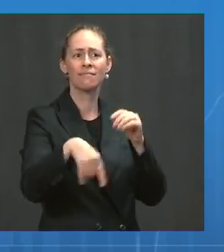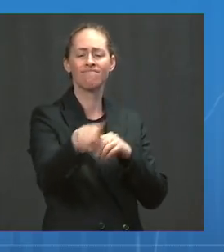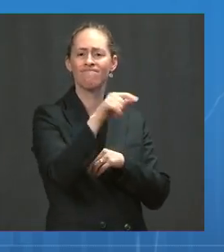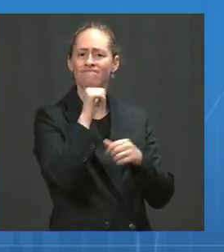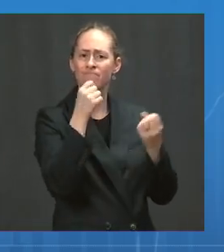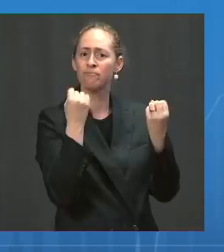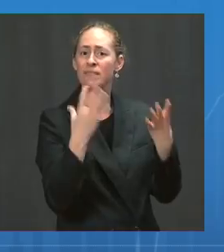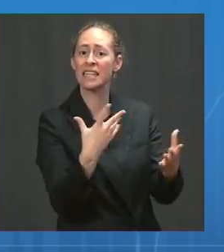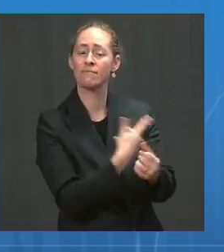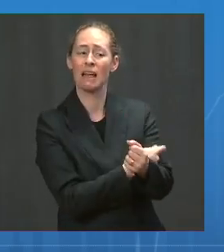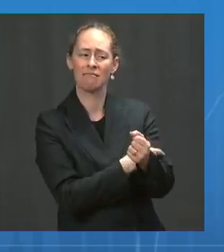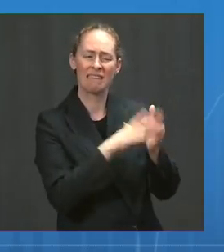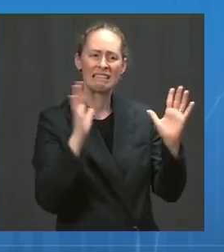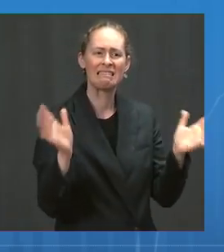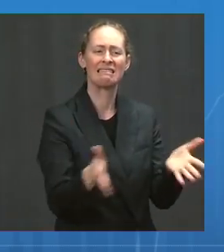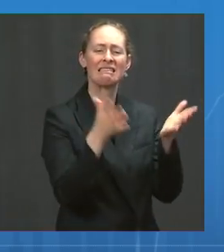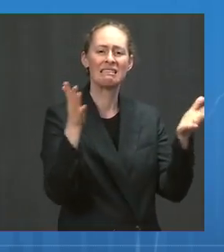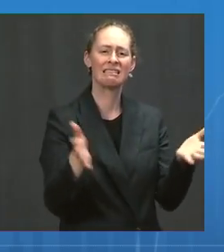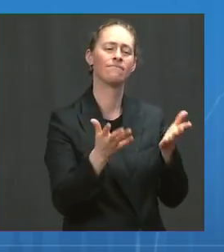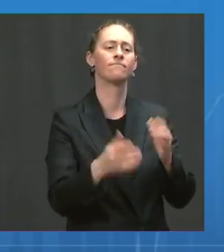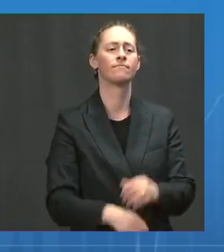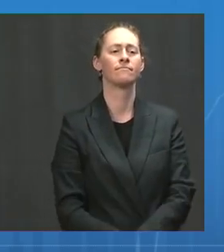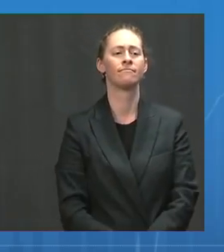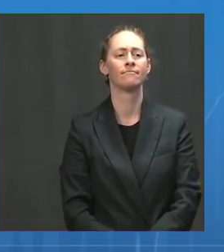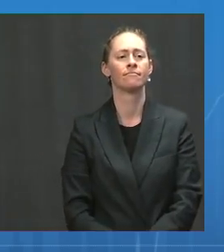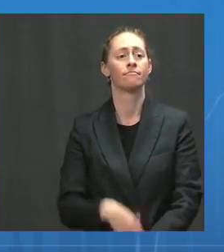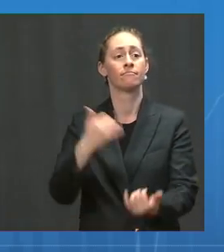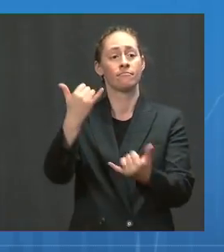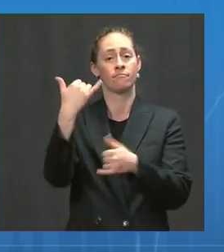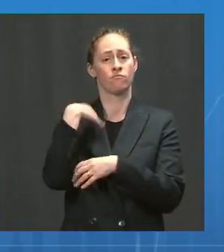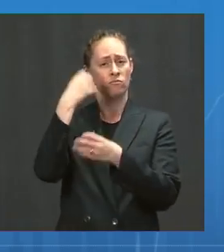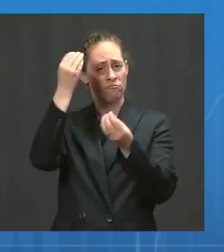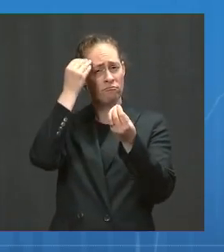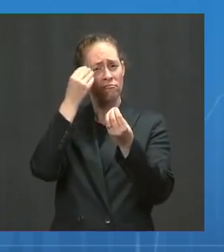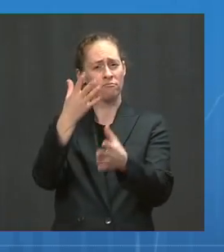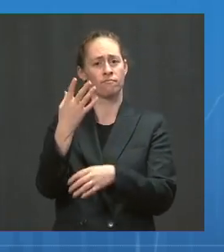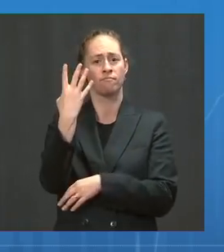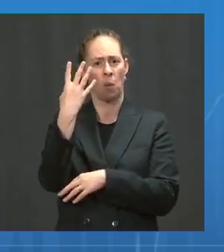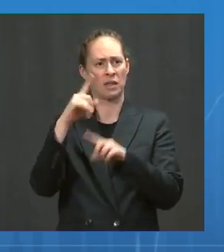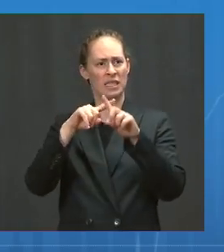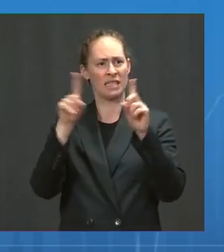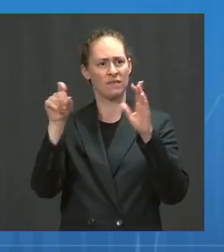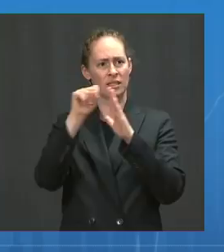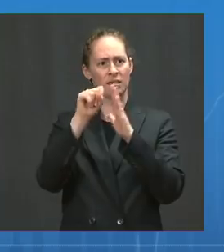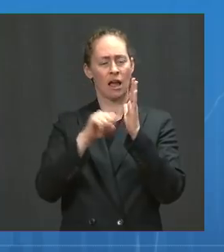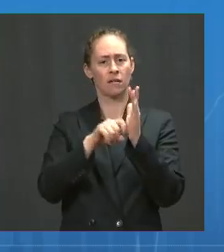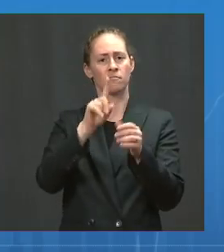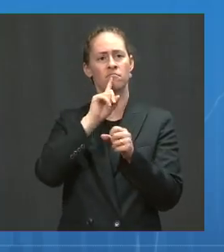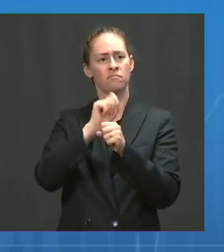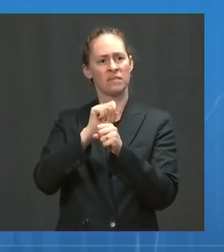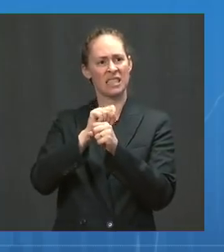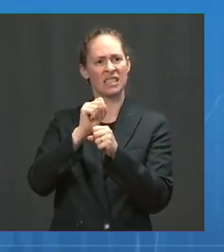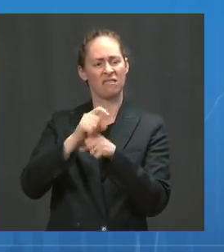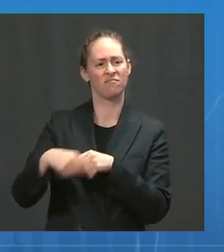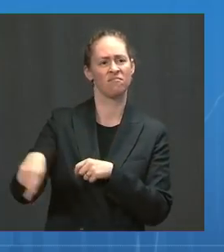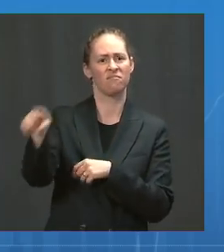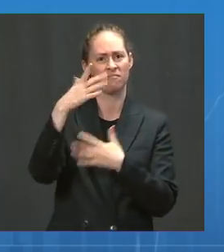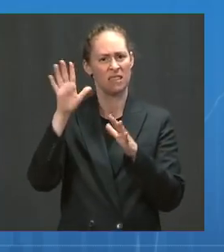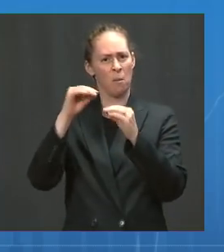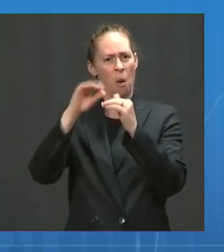In fact, just four states accounted for more than 40 percent of all cases in the past week,